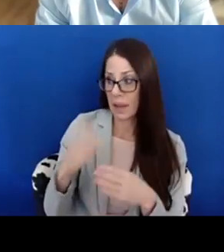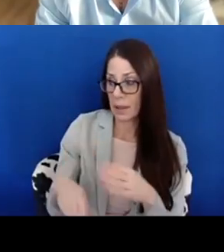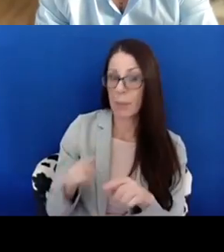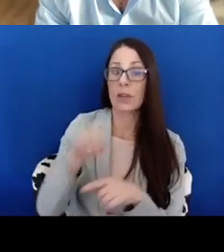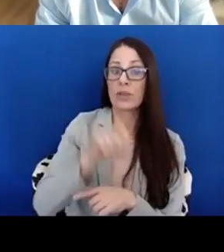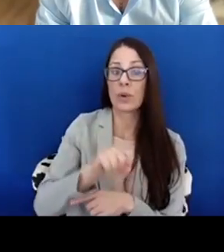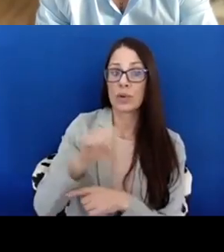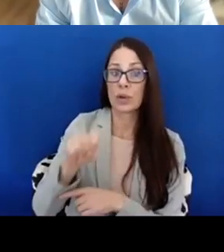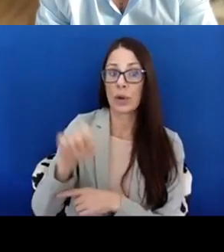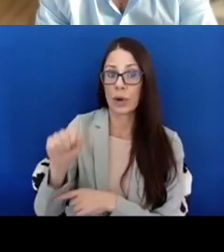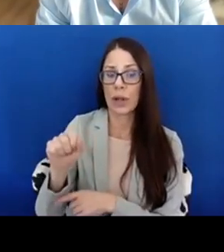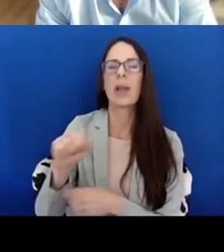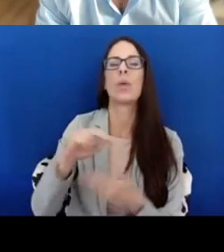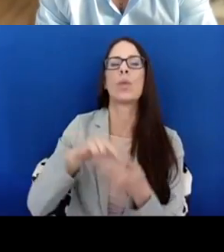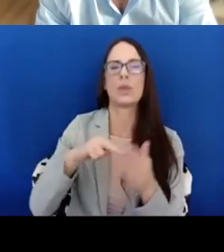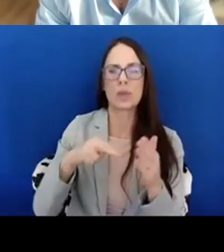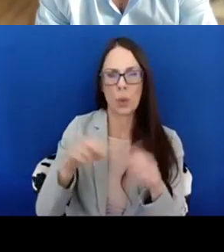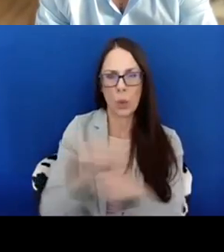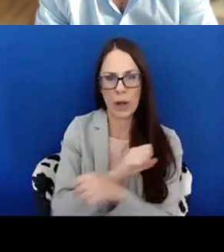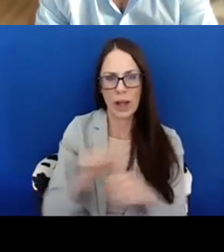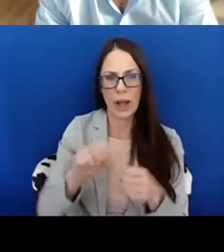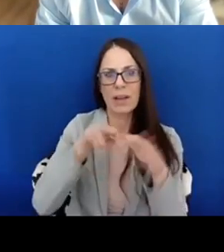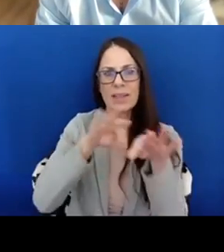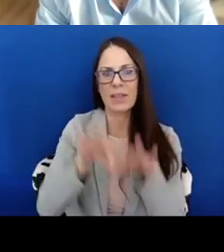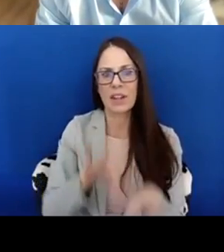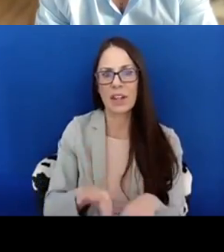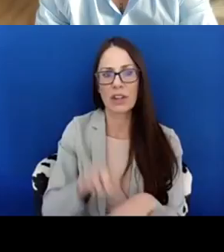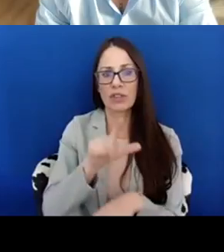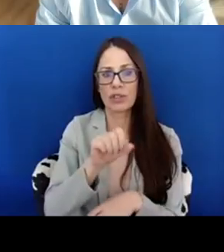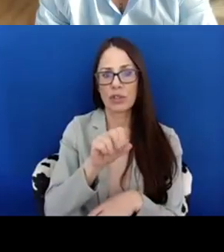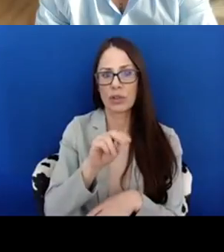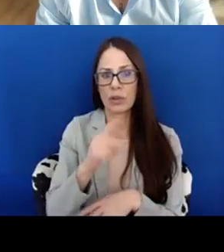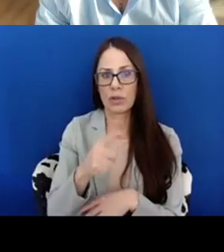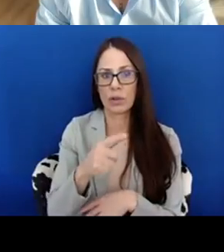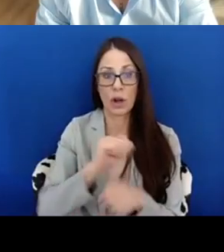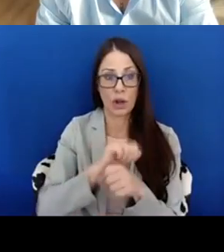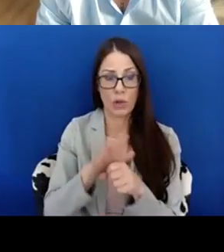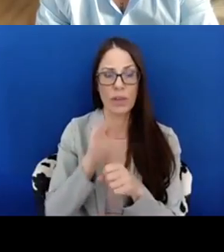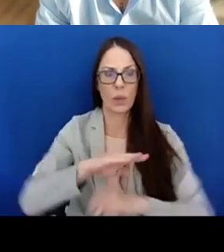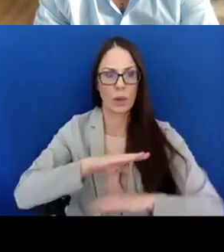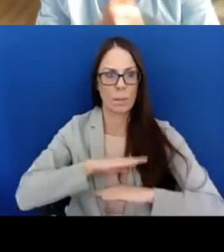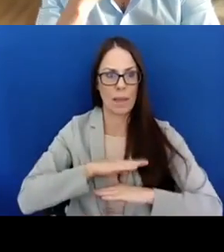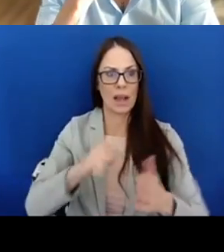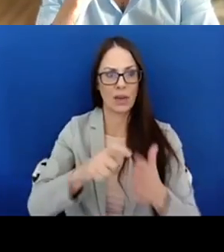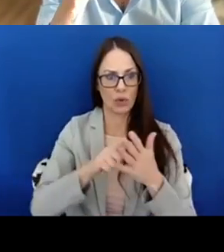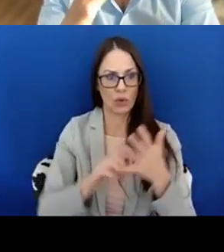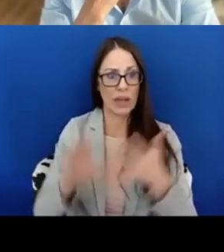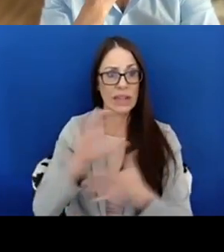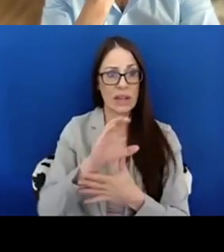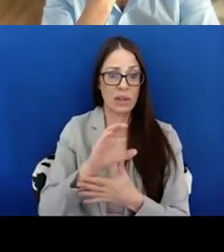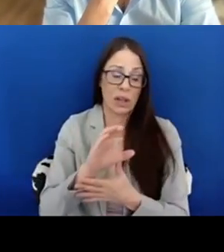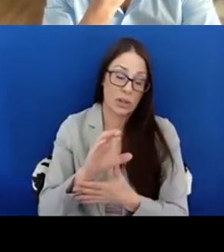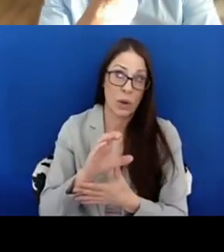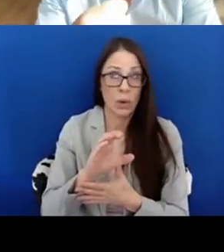definition for long COVID that would meet its criteria. And it's definitely, yeah, a silver lining I've hoped